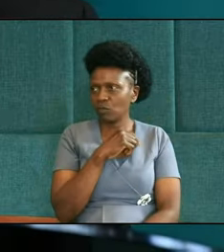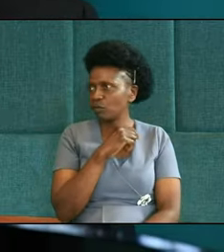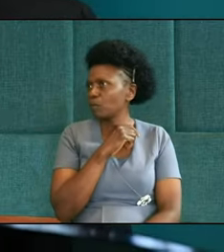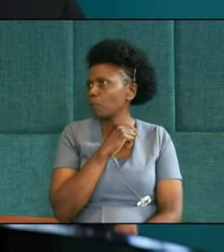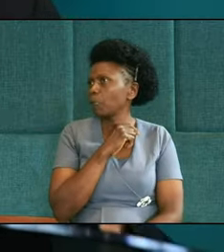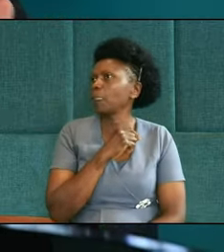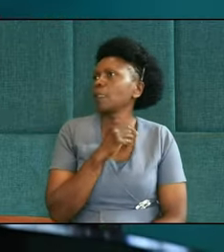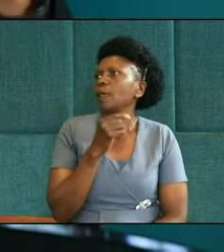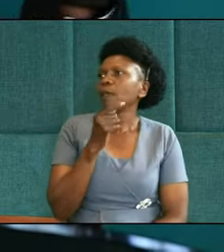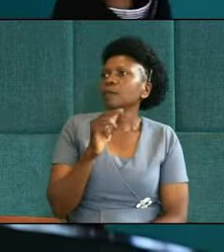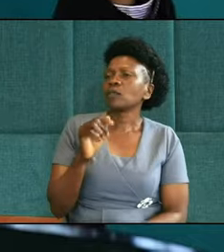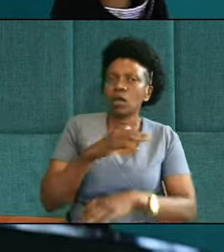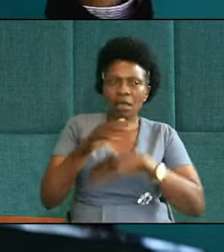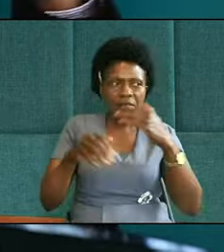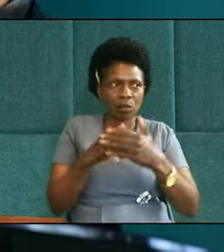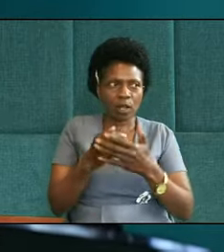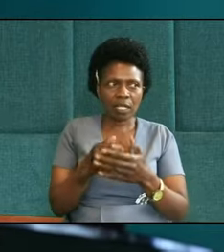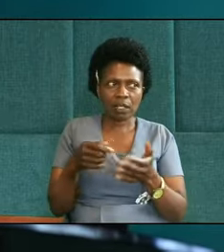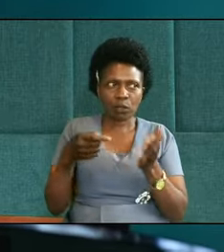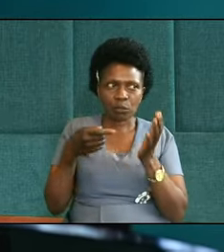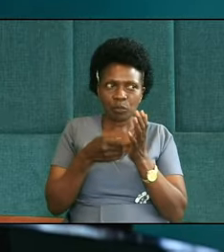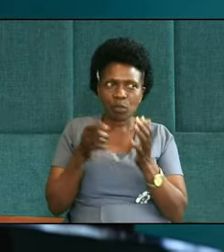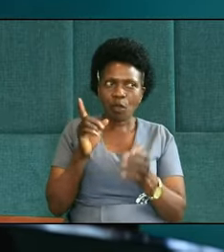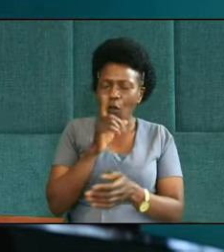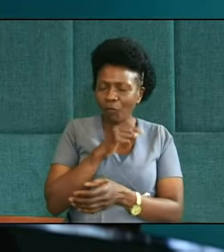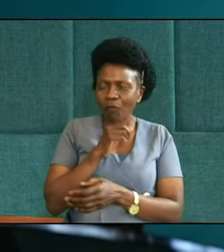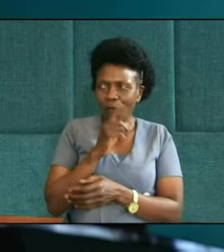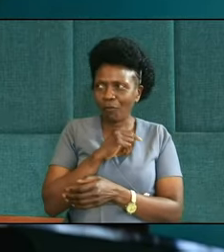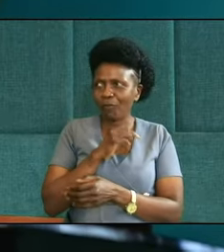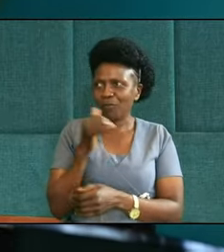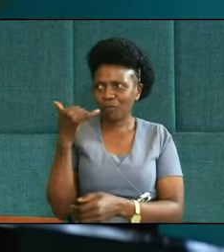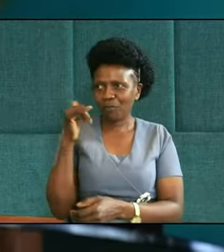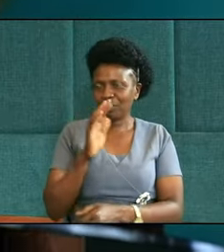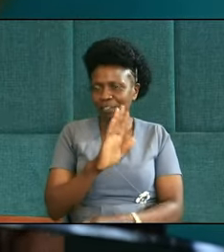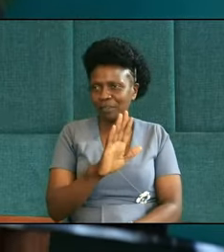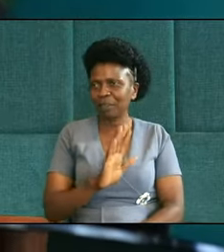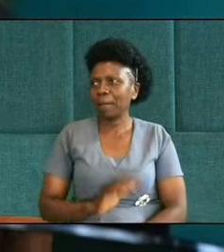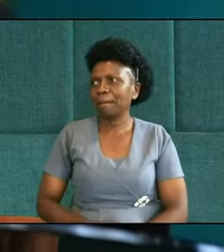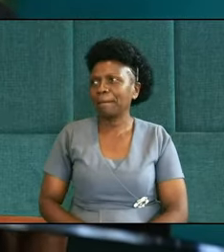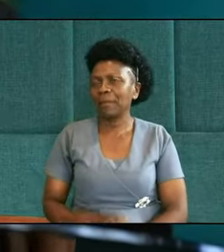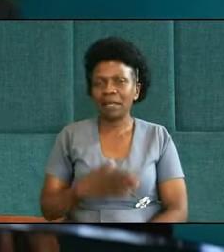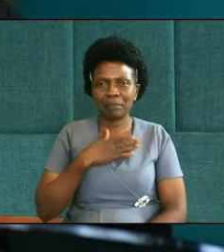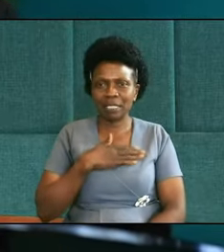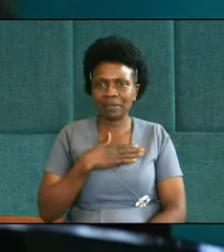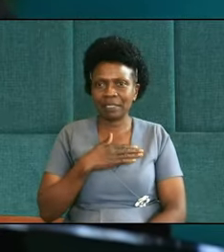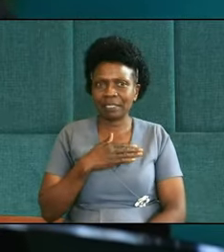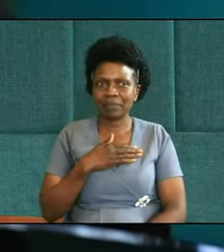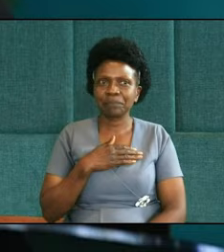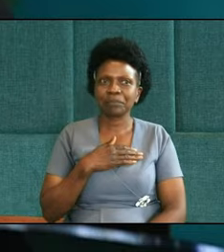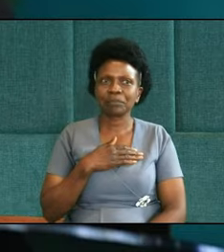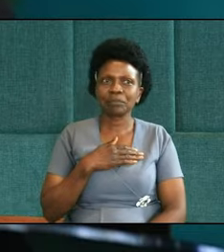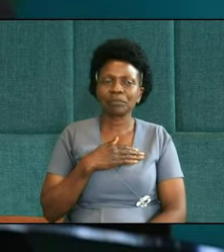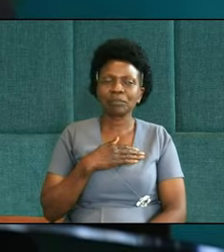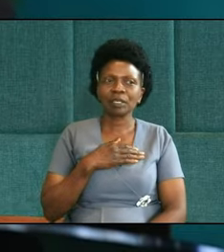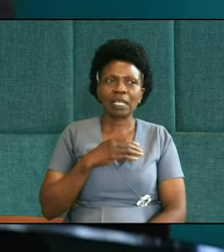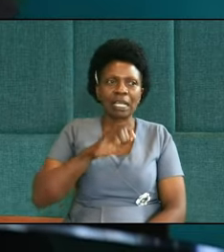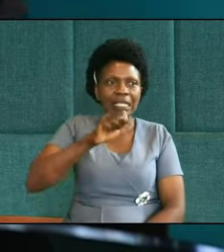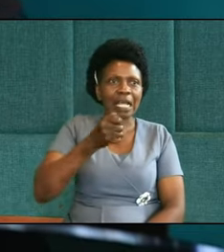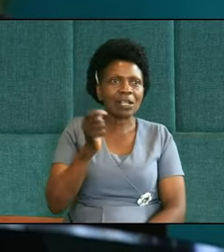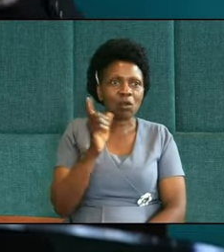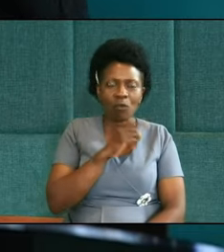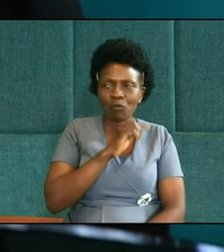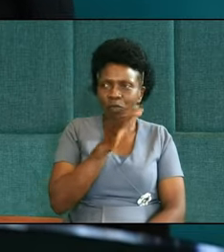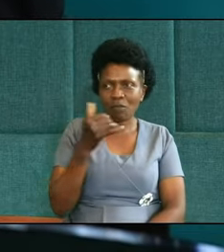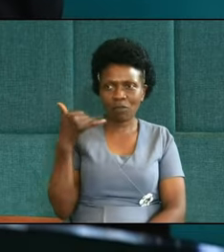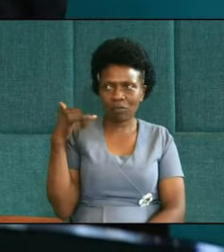emergency workers, but while we're in church, I always encourage as much as possible to turn off the cell phone so that we